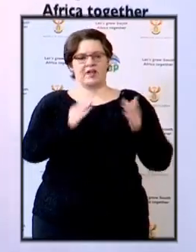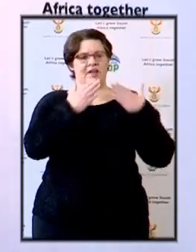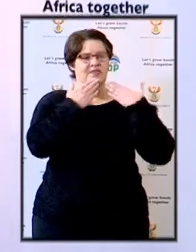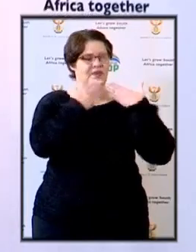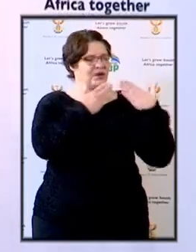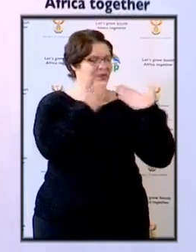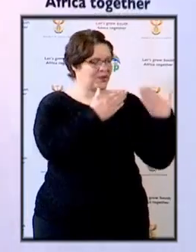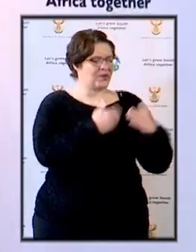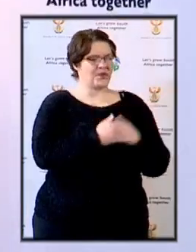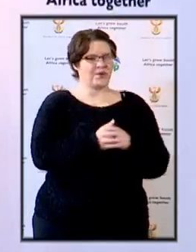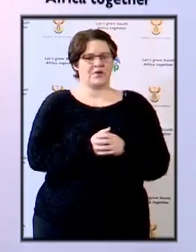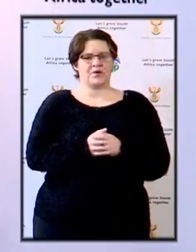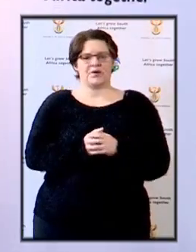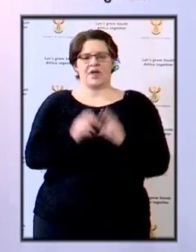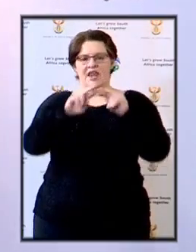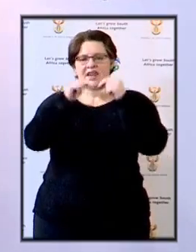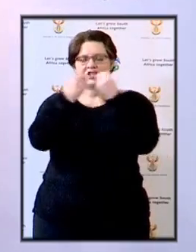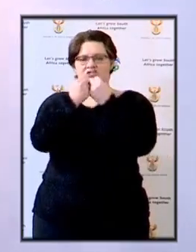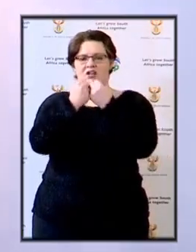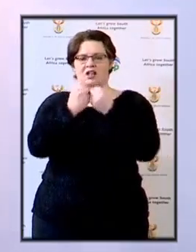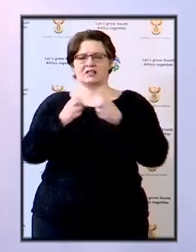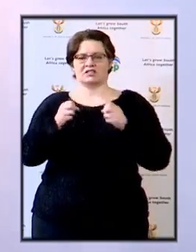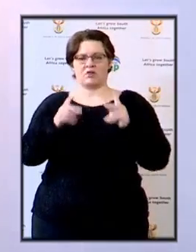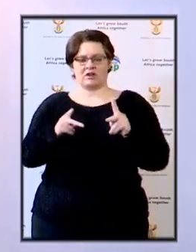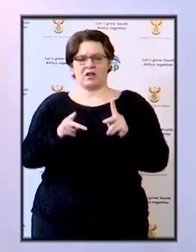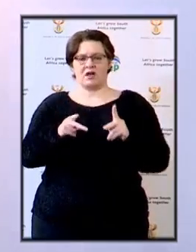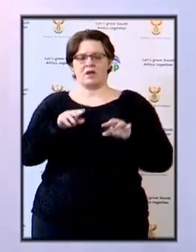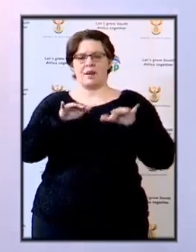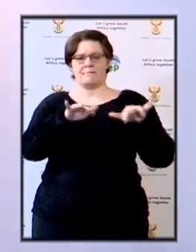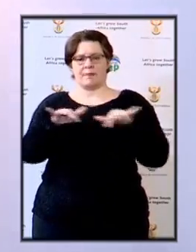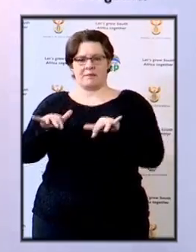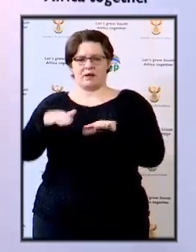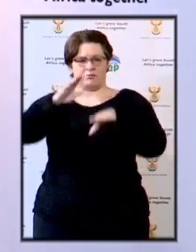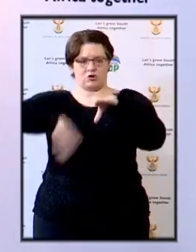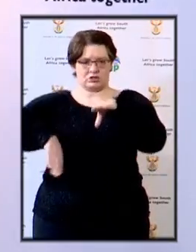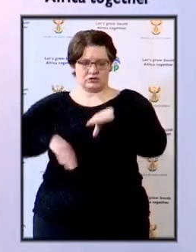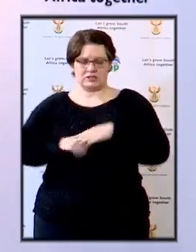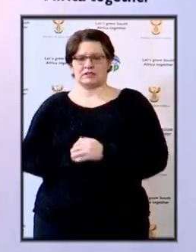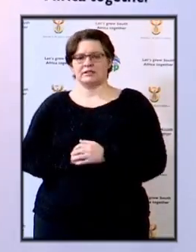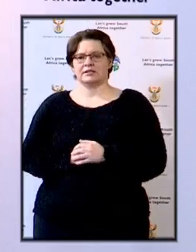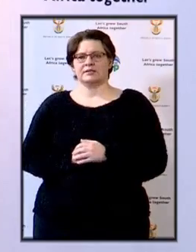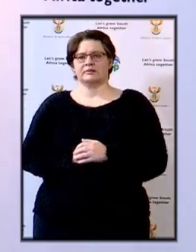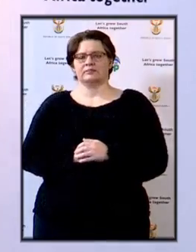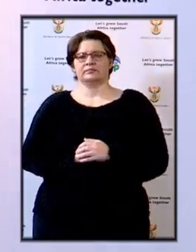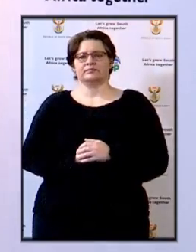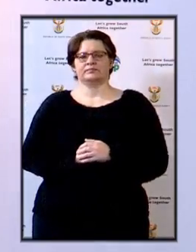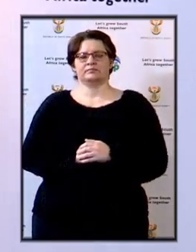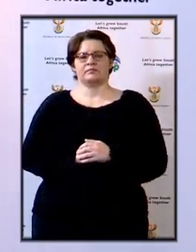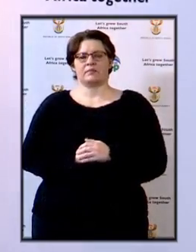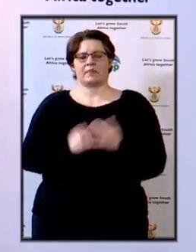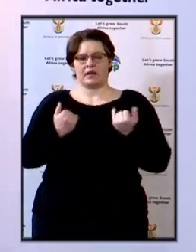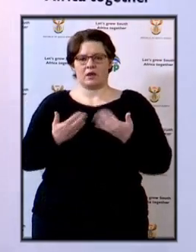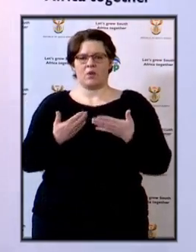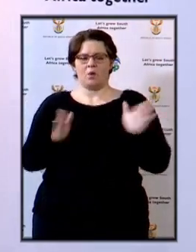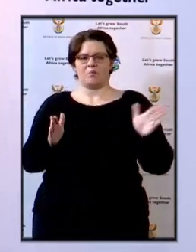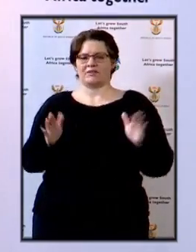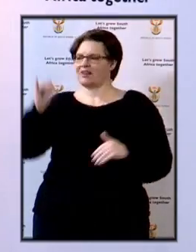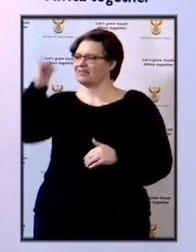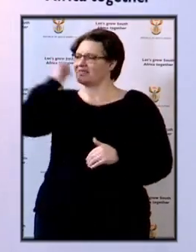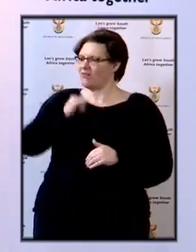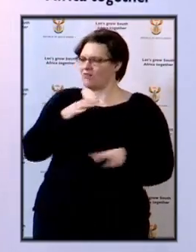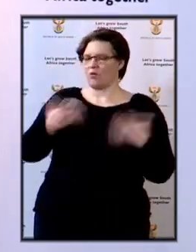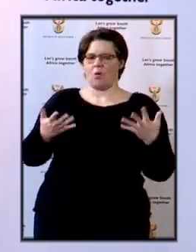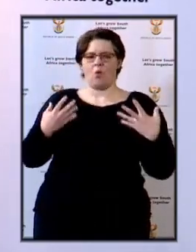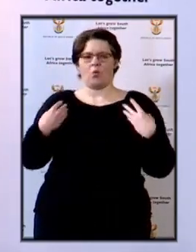Thank you to the National Director of Public Prosecutions. I think now we will be opening the